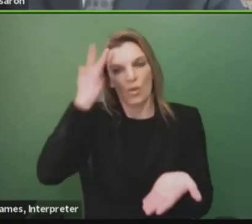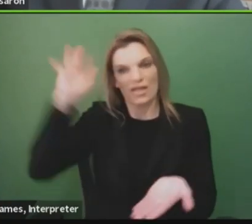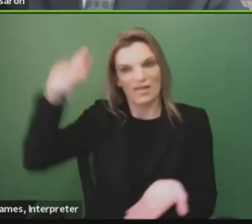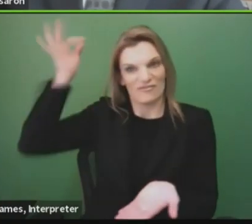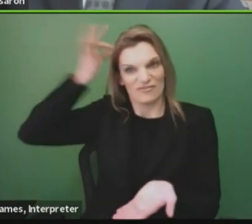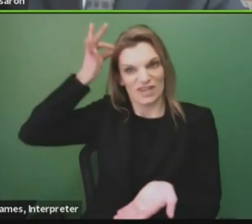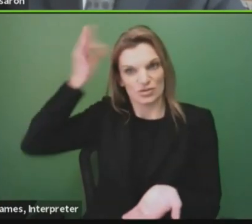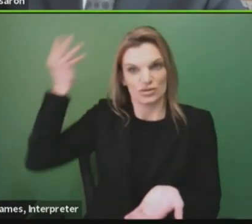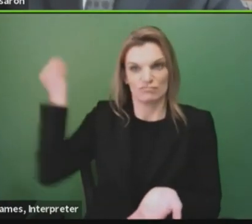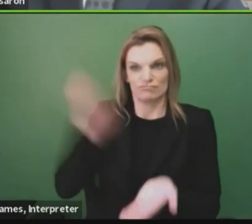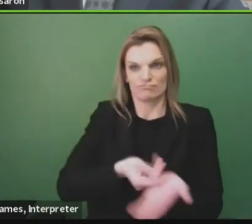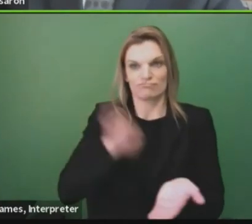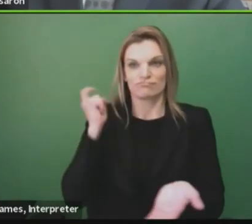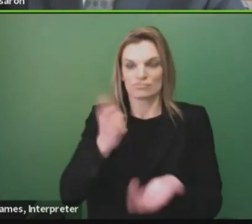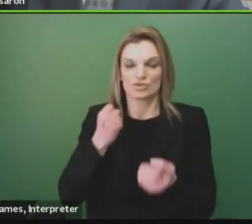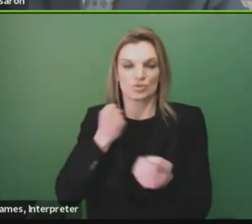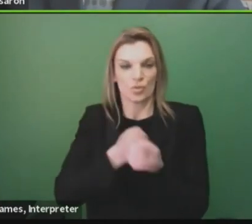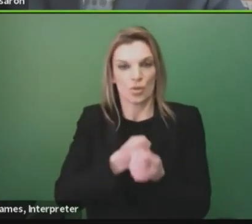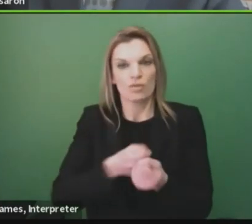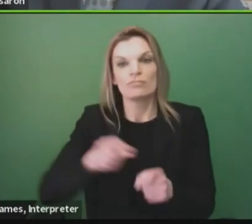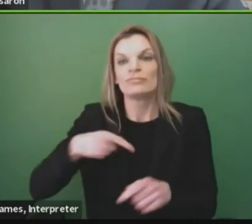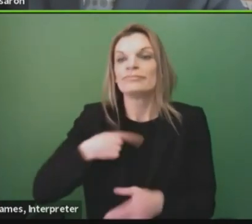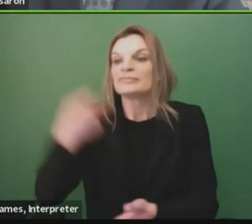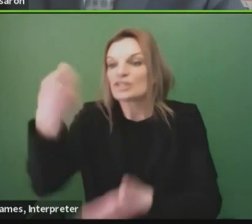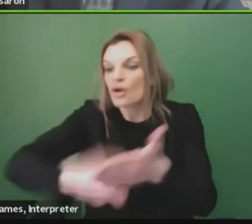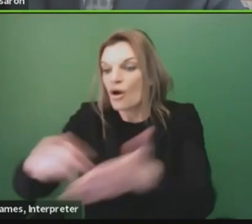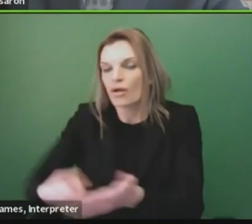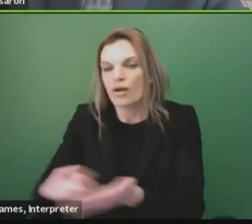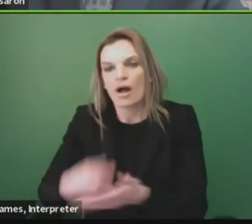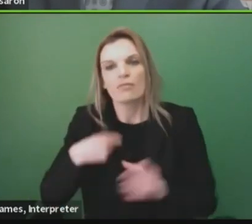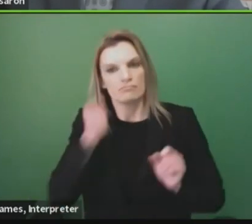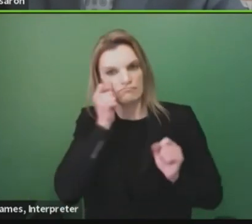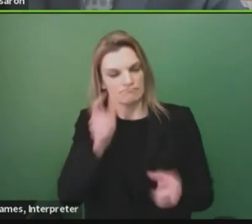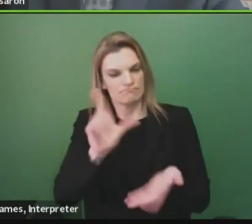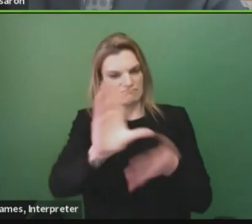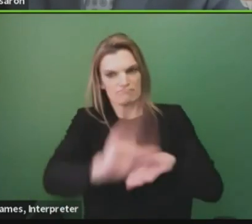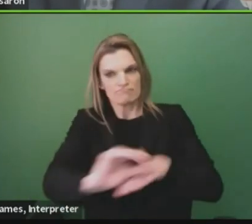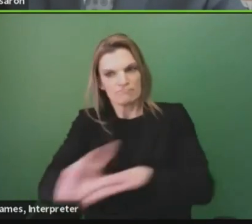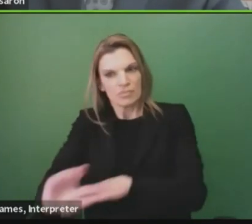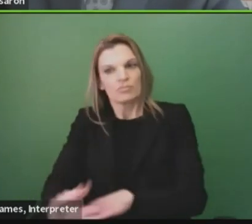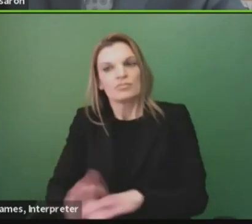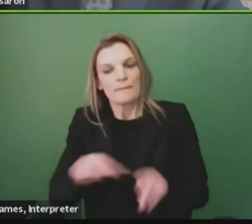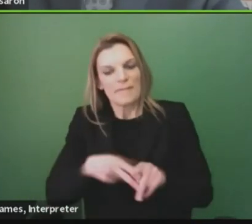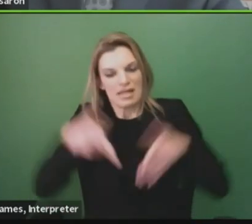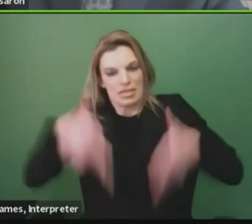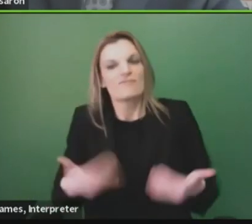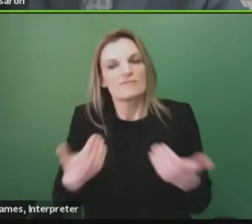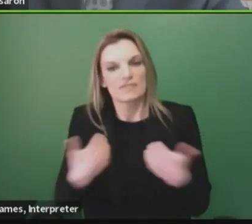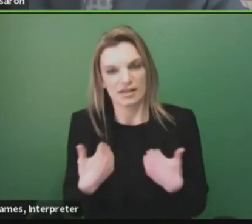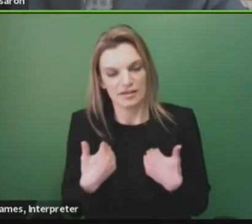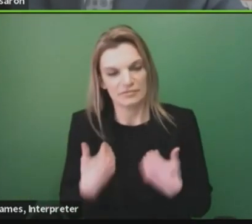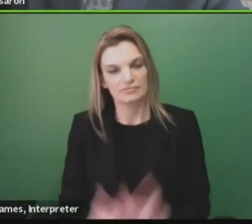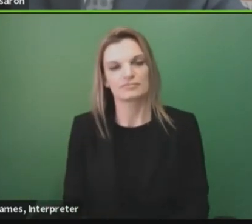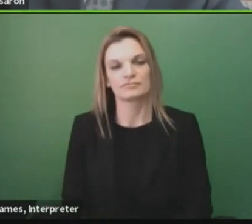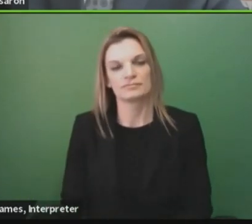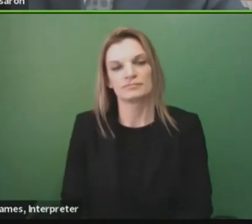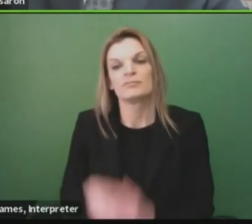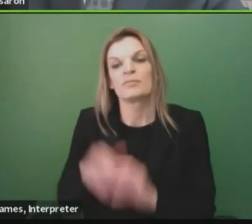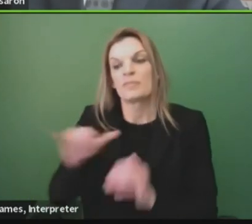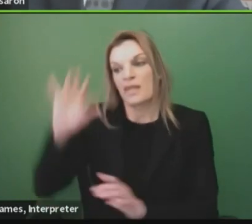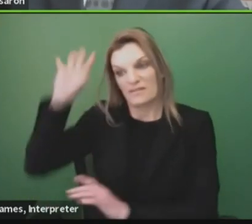came in lower than we expected. The rest of the funding is federal funding. It is money that was sent to us to help our residents recover